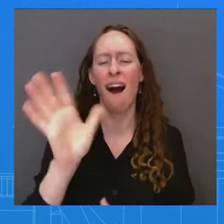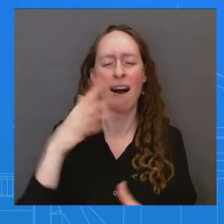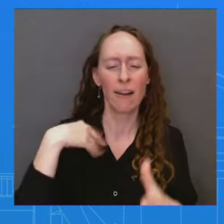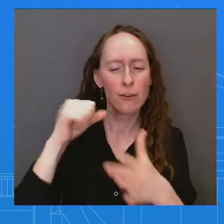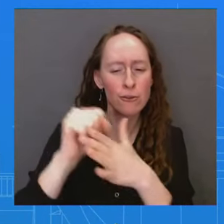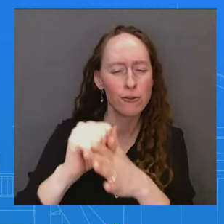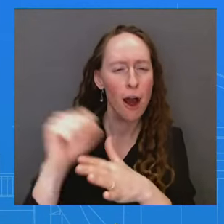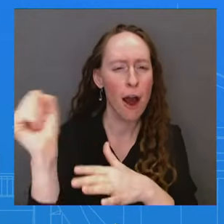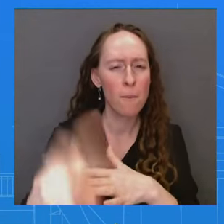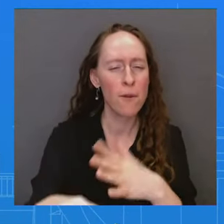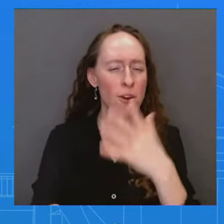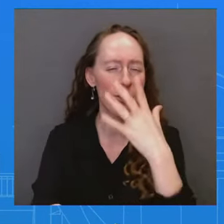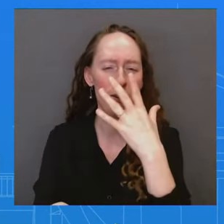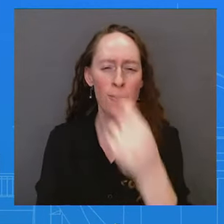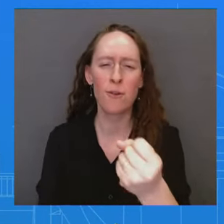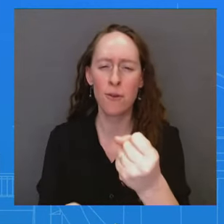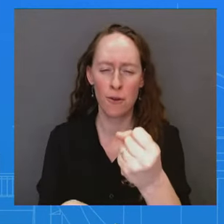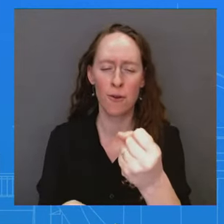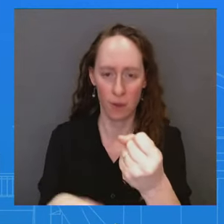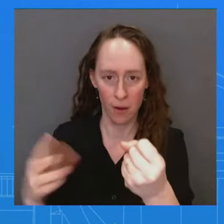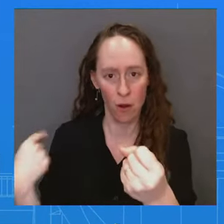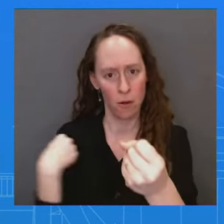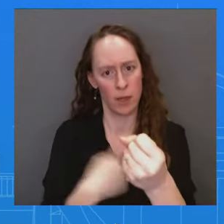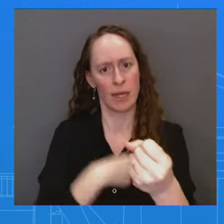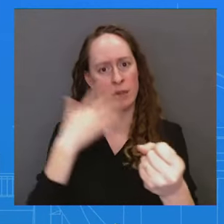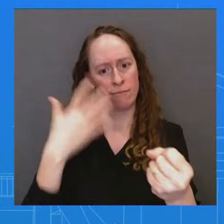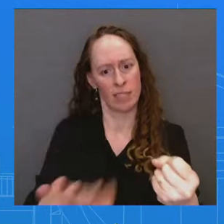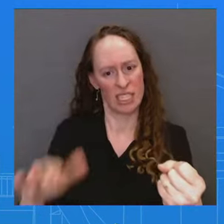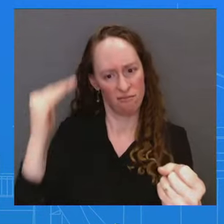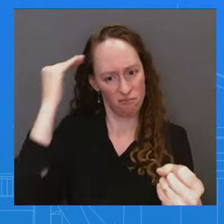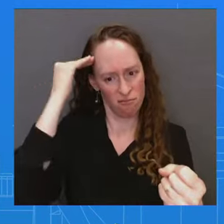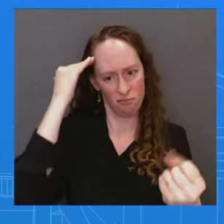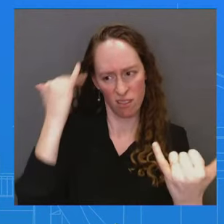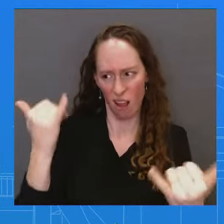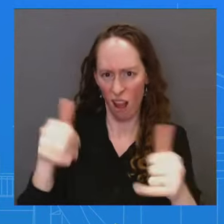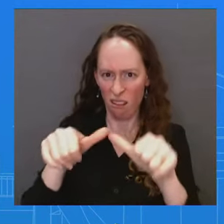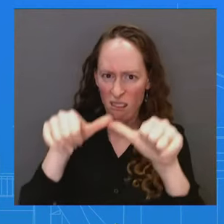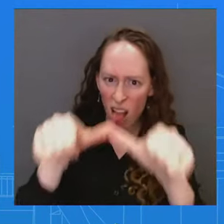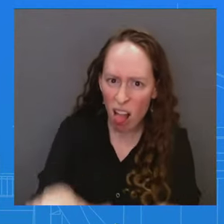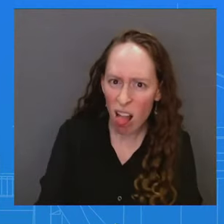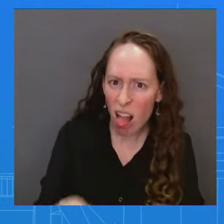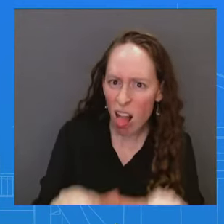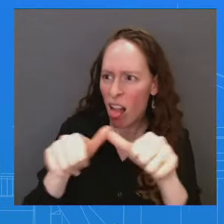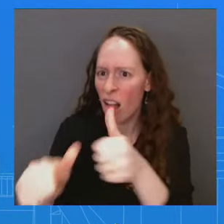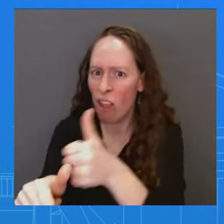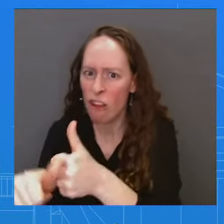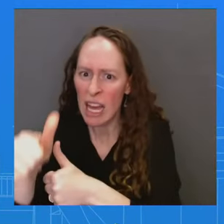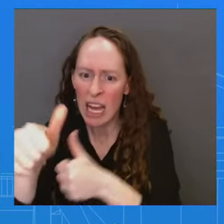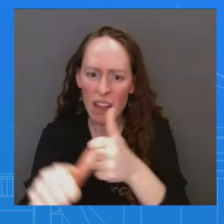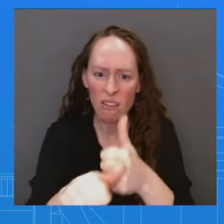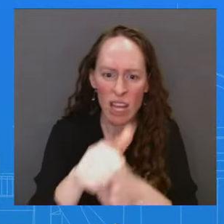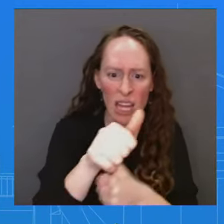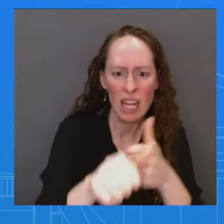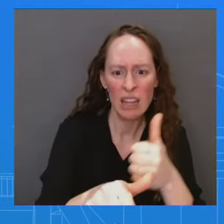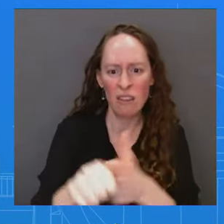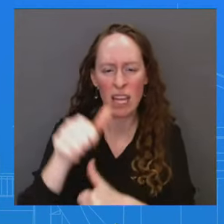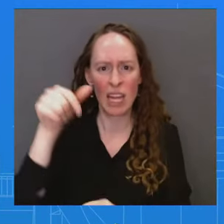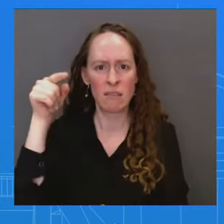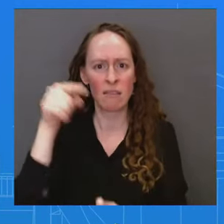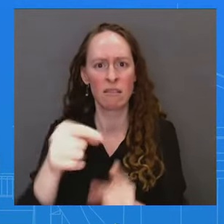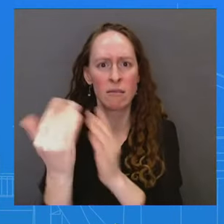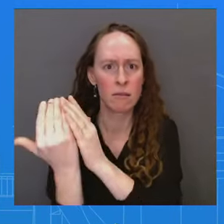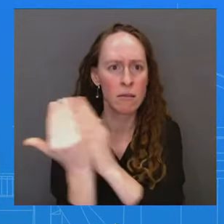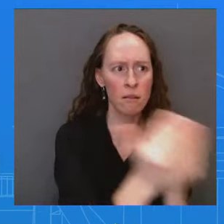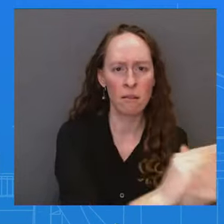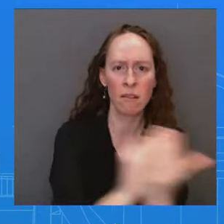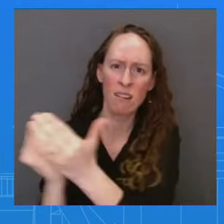defeat these threats that the Houthis keep throwing up on commercial shipping in the Red Sea. We'll continue to consult with allies and